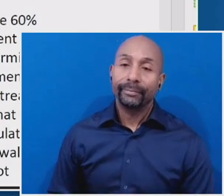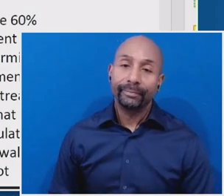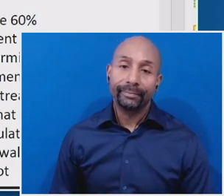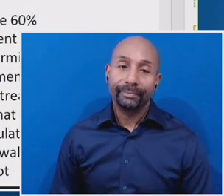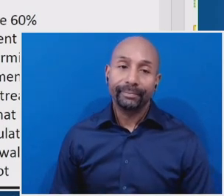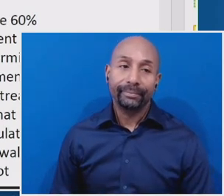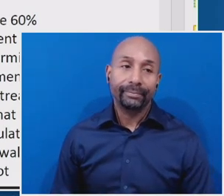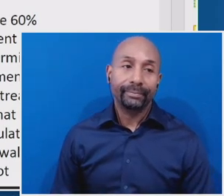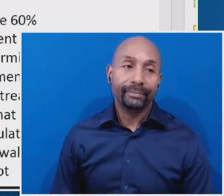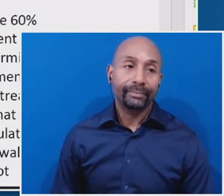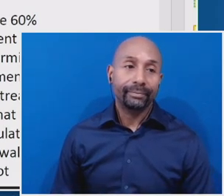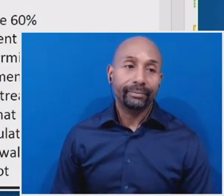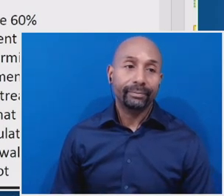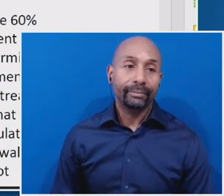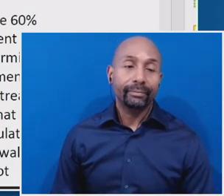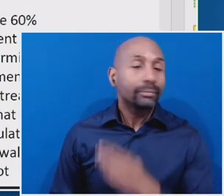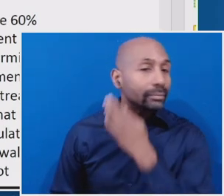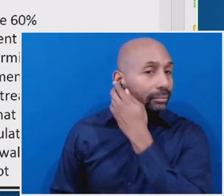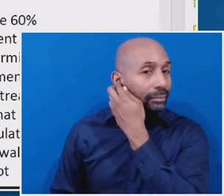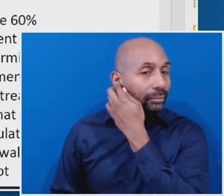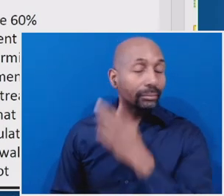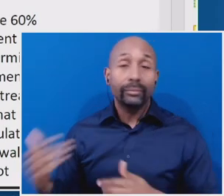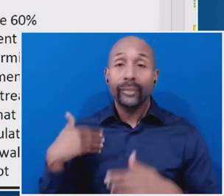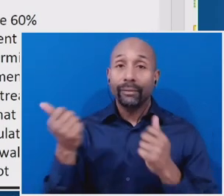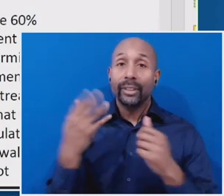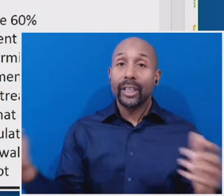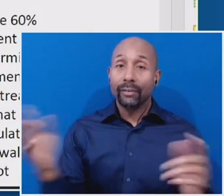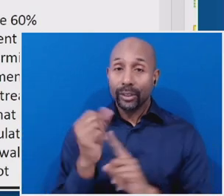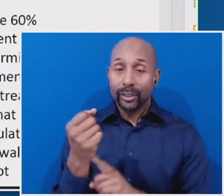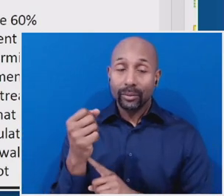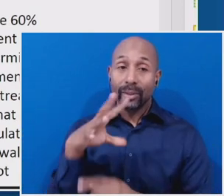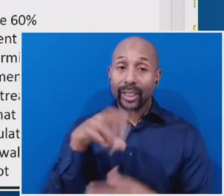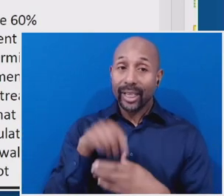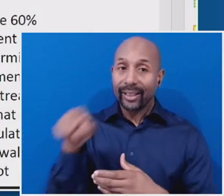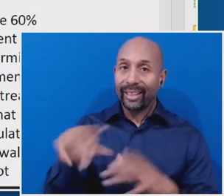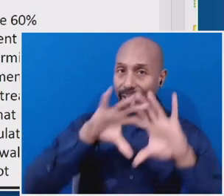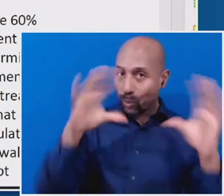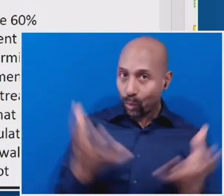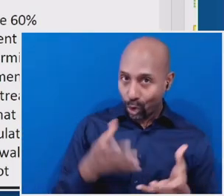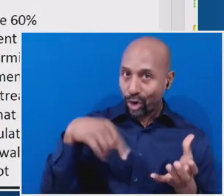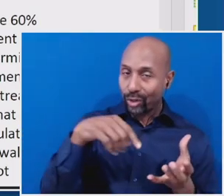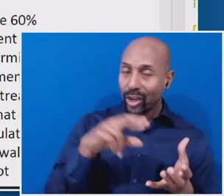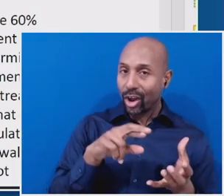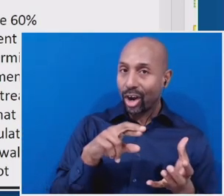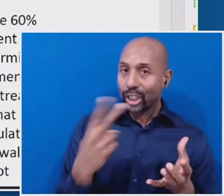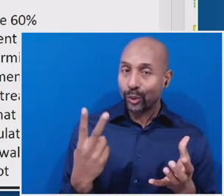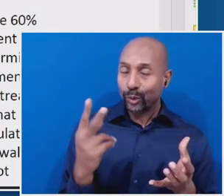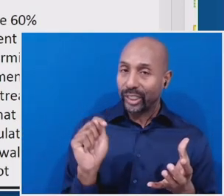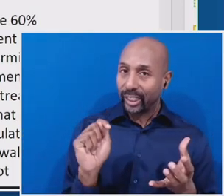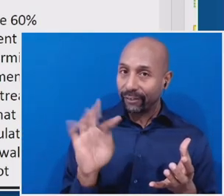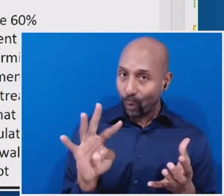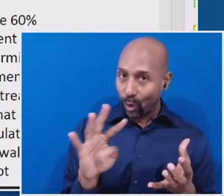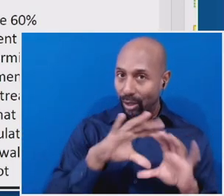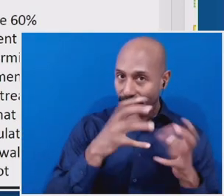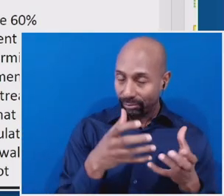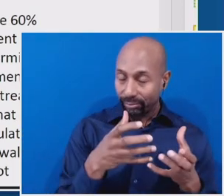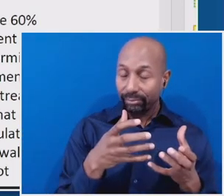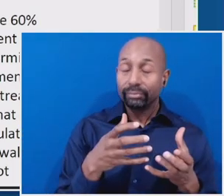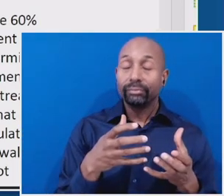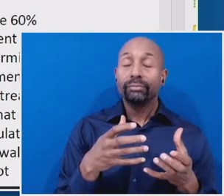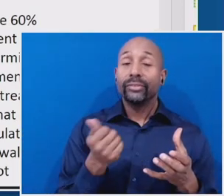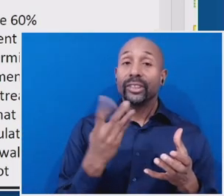circumstances, um, in the R2-T4 world, uh, when, um, the, a student has,